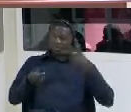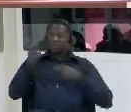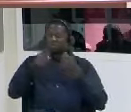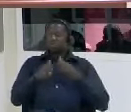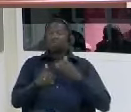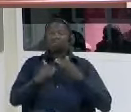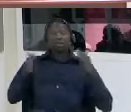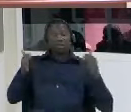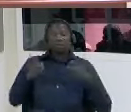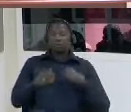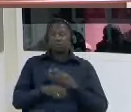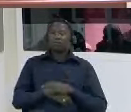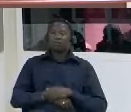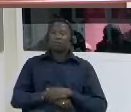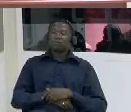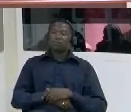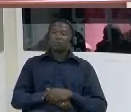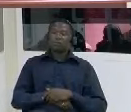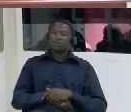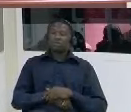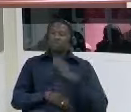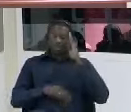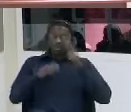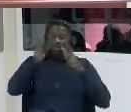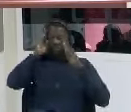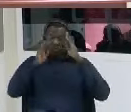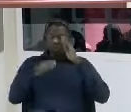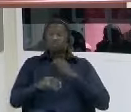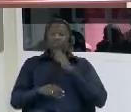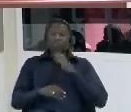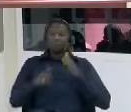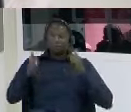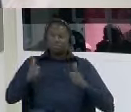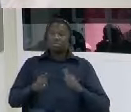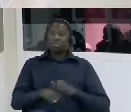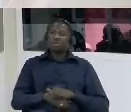i want to take a leave of you thank you so much